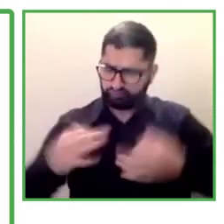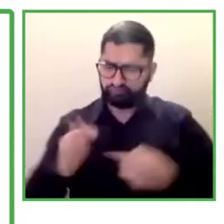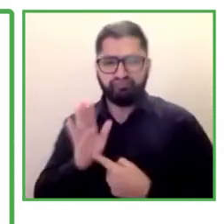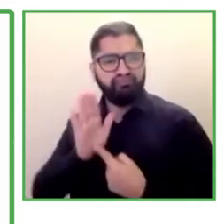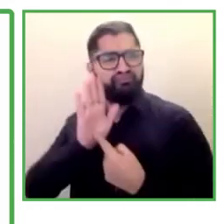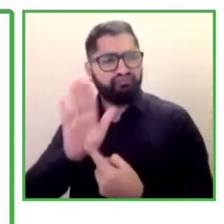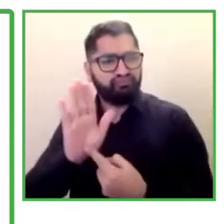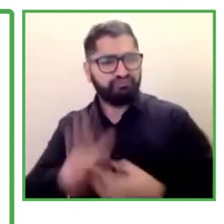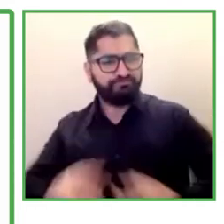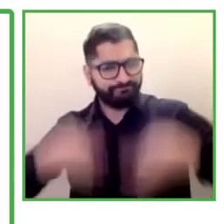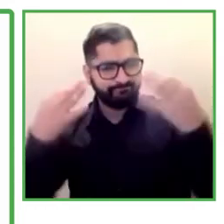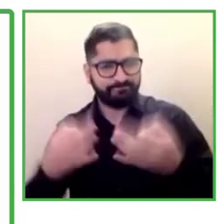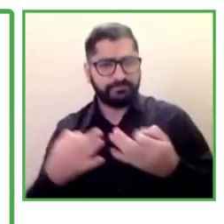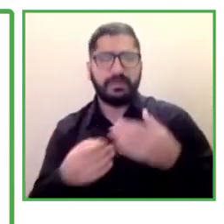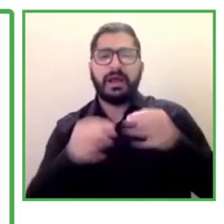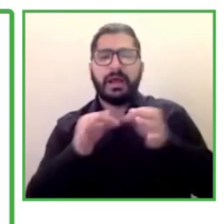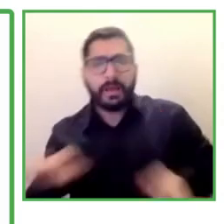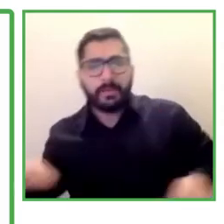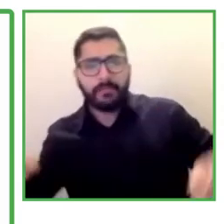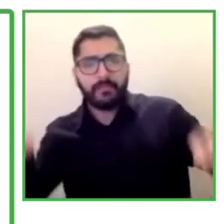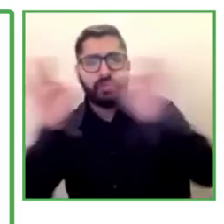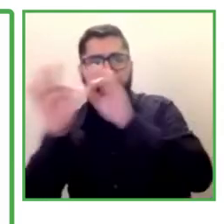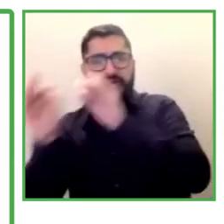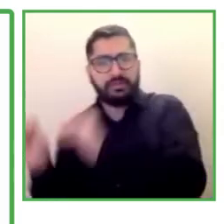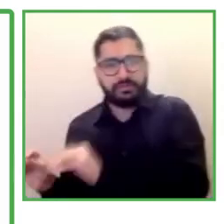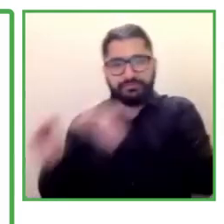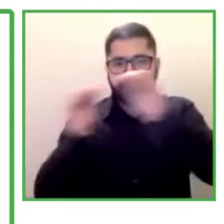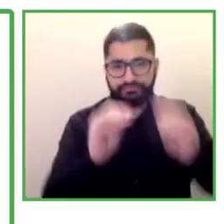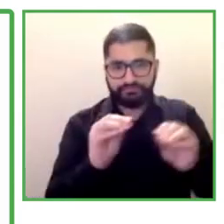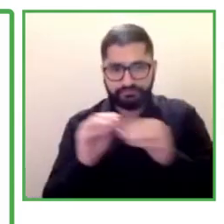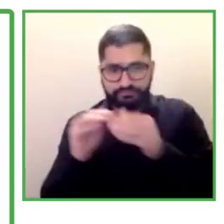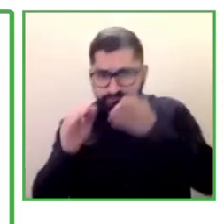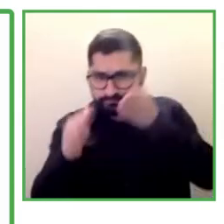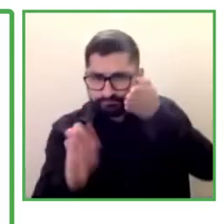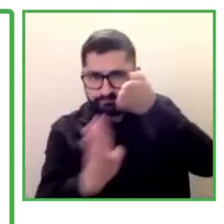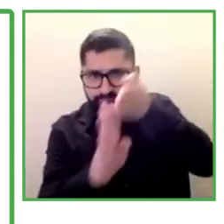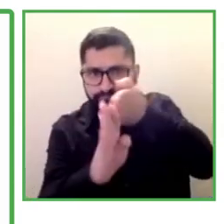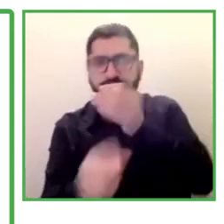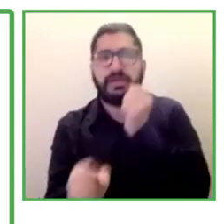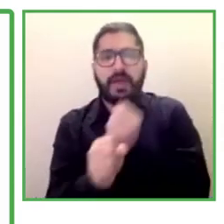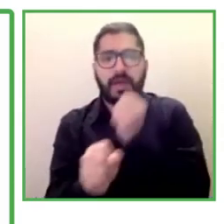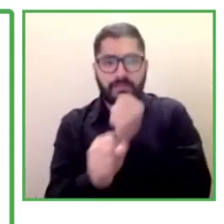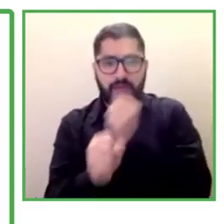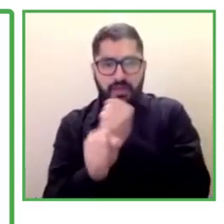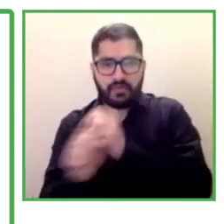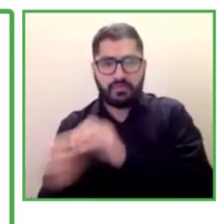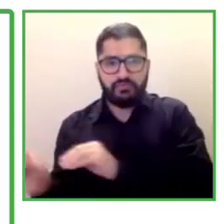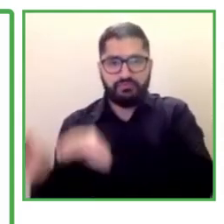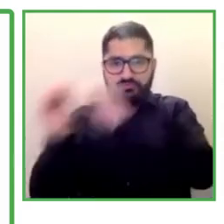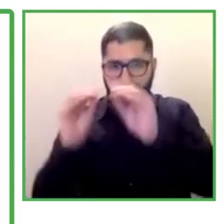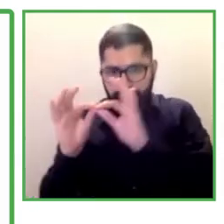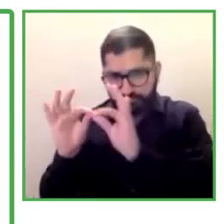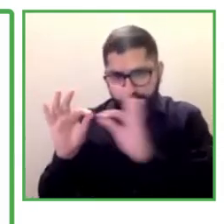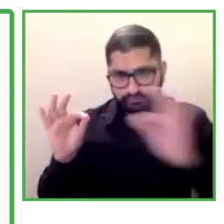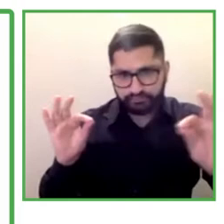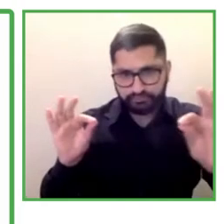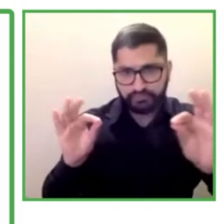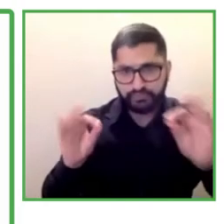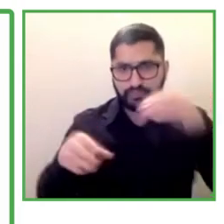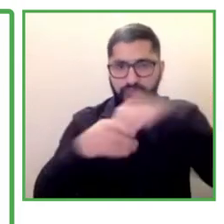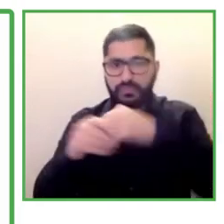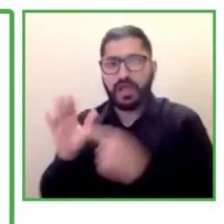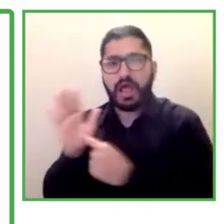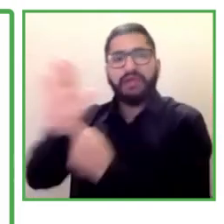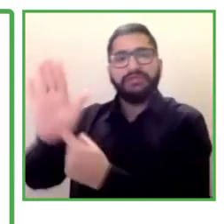from a linear trajectories to trajectories that are exponential to be able to reduce the gaps that persist